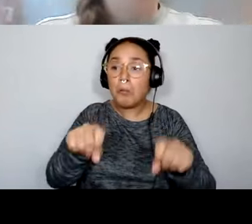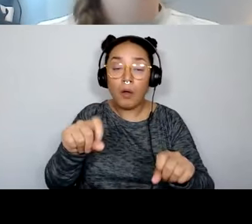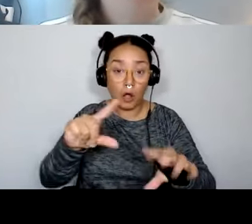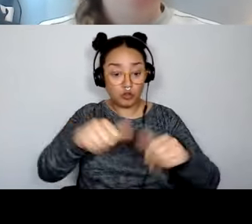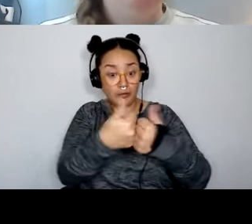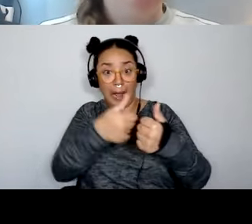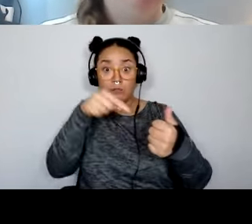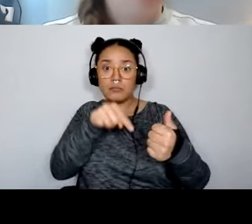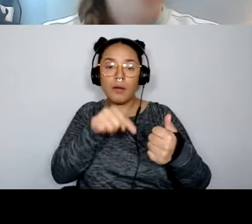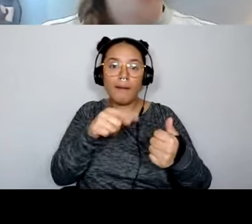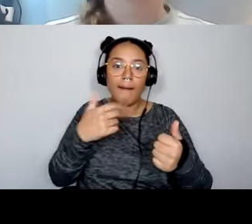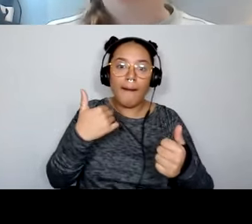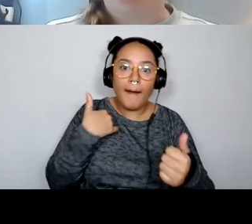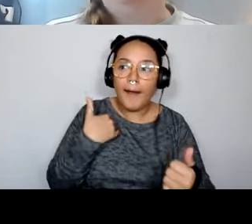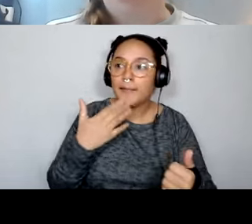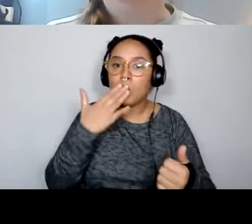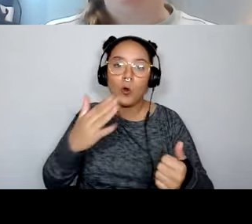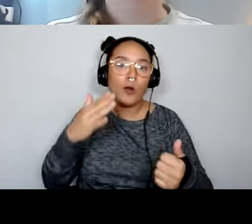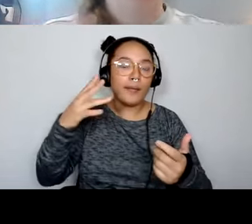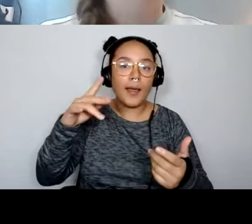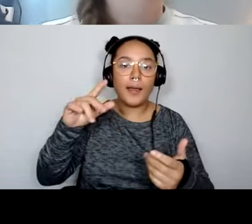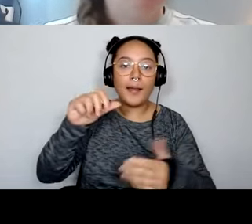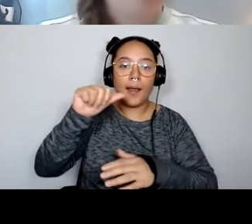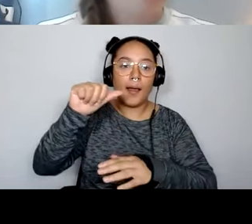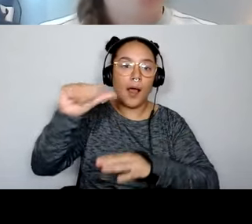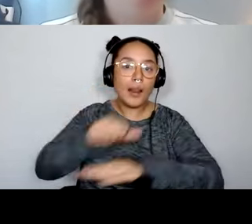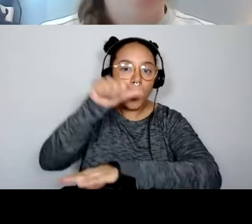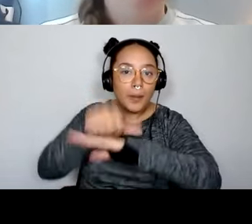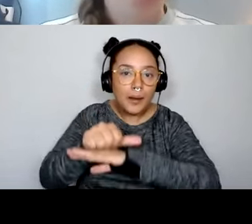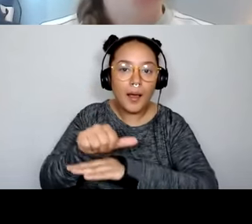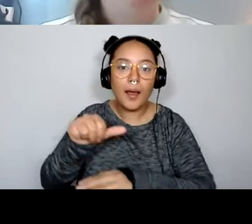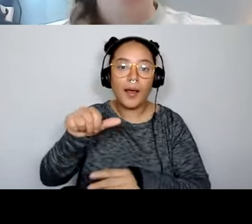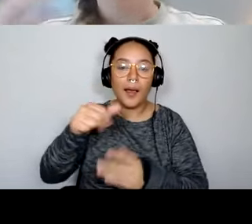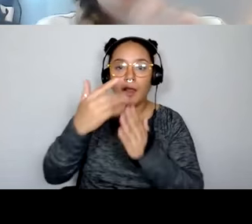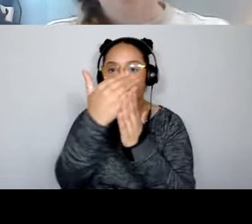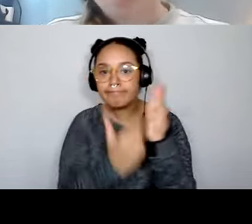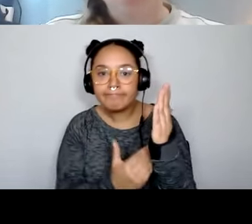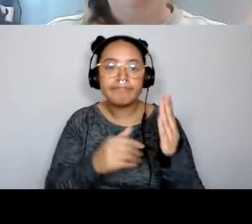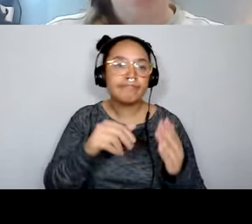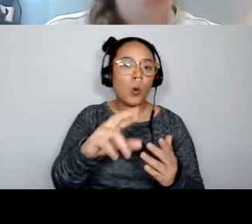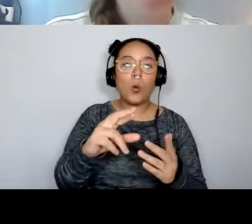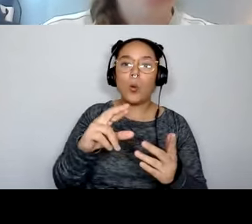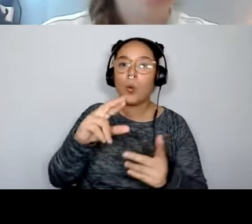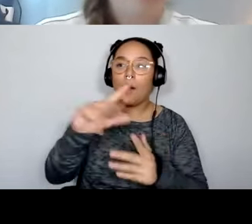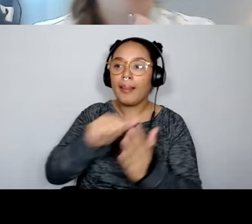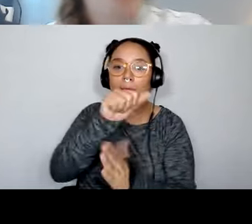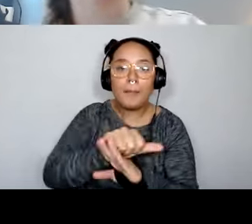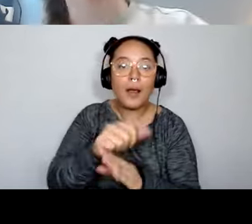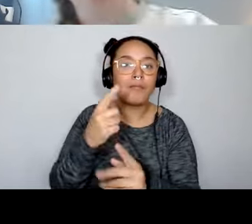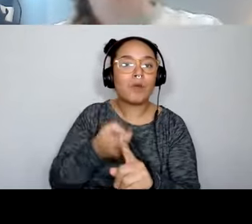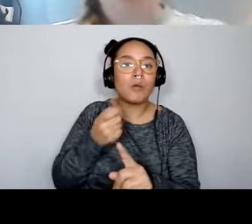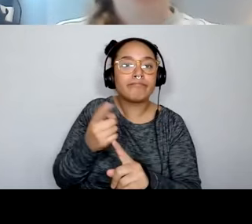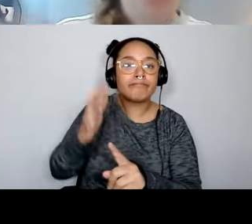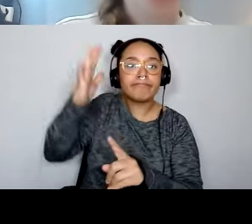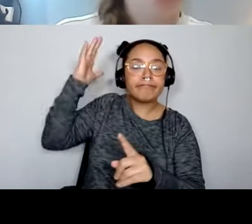alumni database or alumni who've passed through your organization, but you're having a hard time engaging them or re